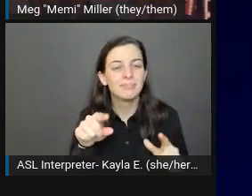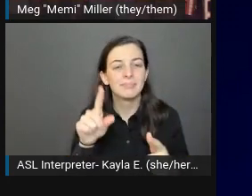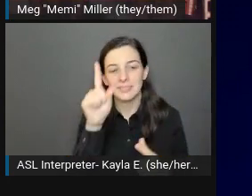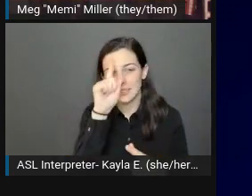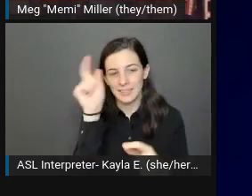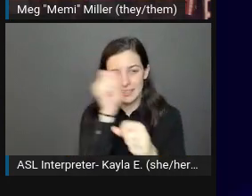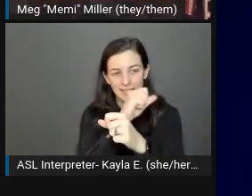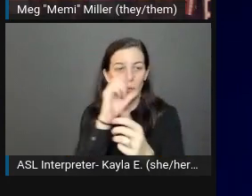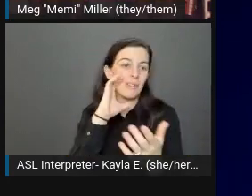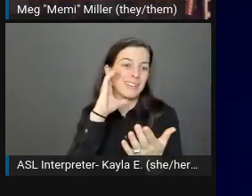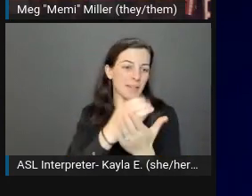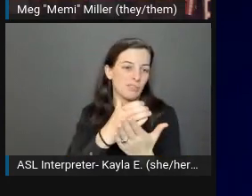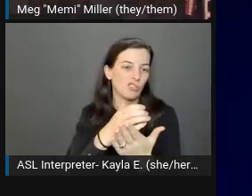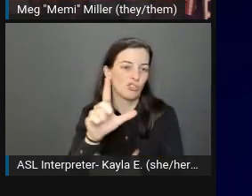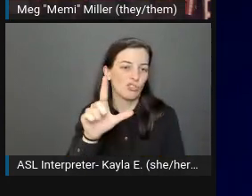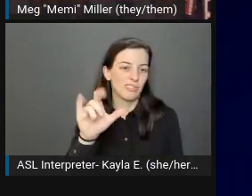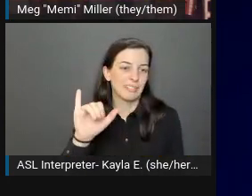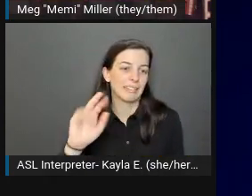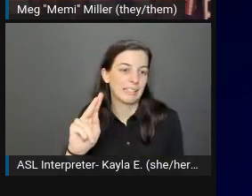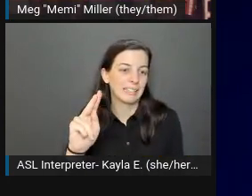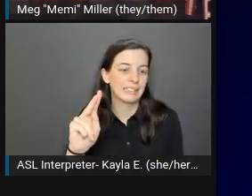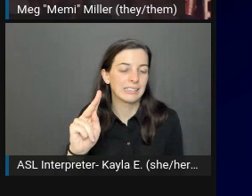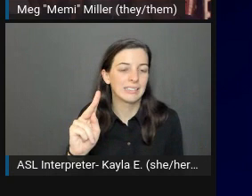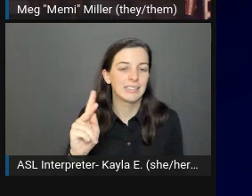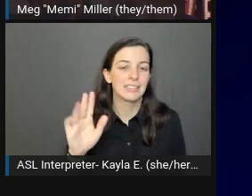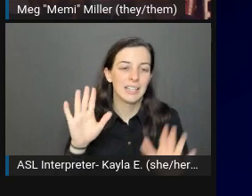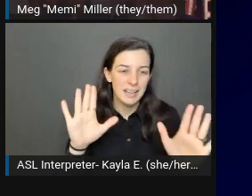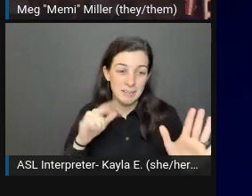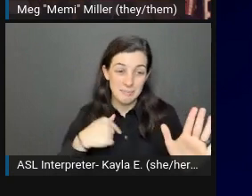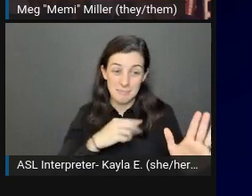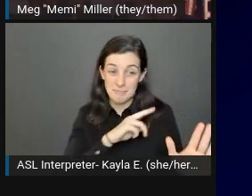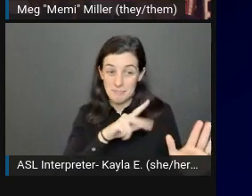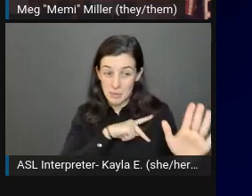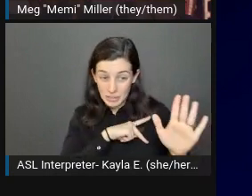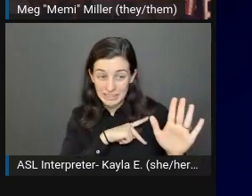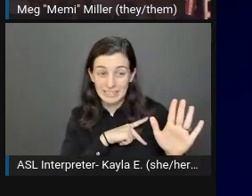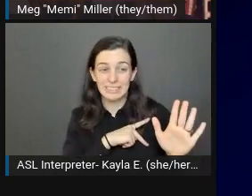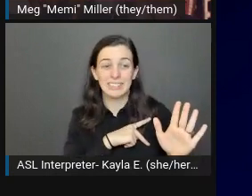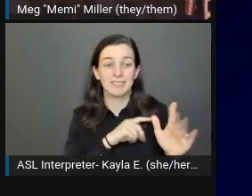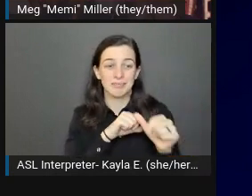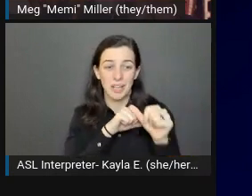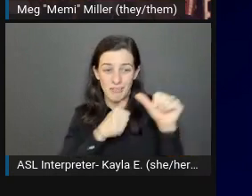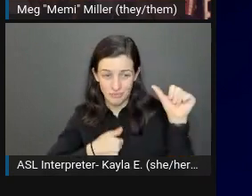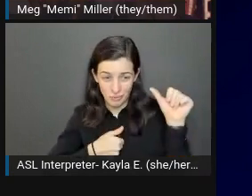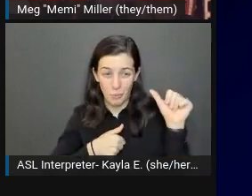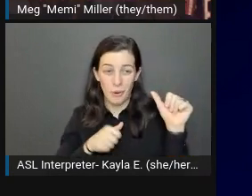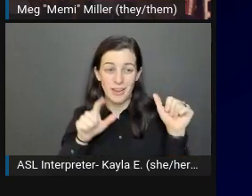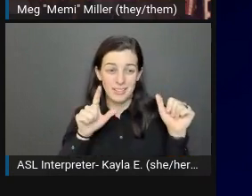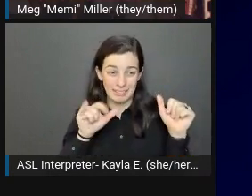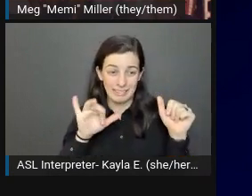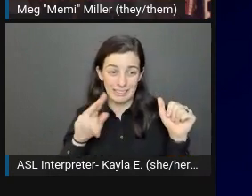Personally, I completely avoid links and I discourage my content or my clients to do so.